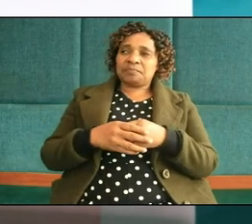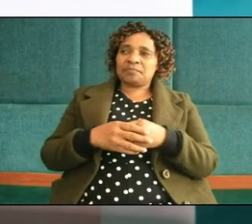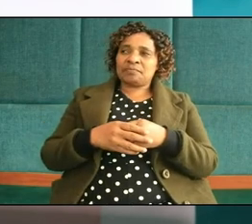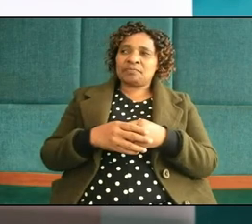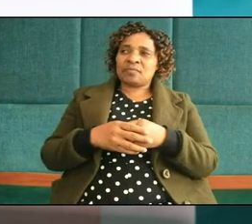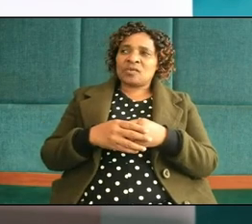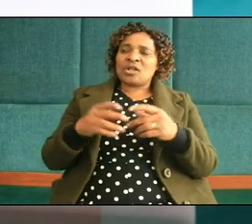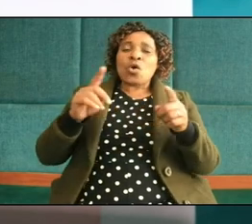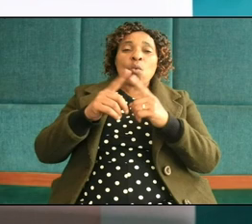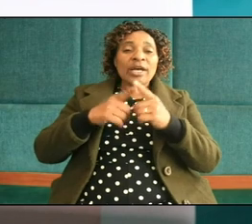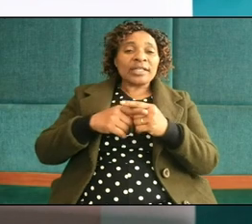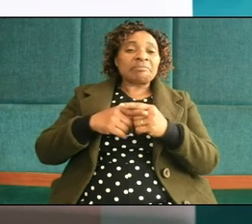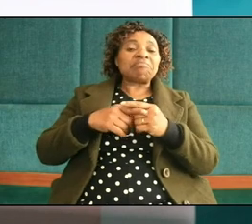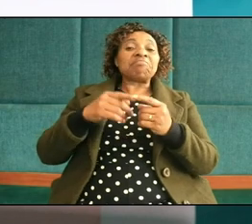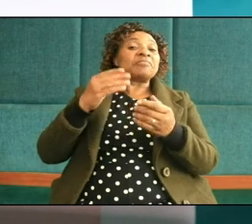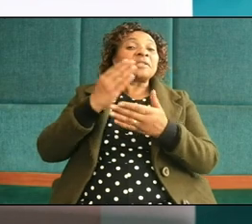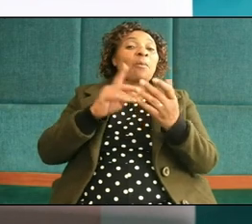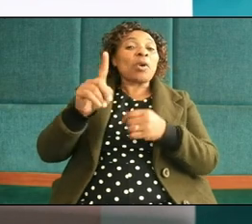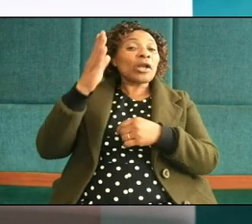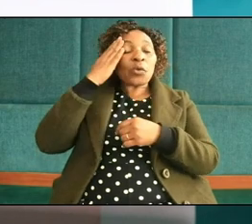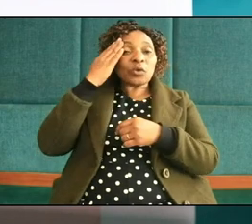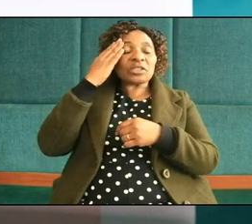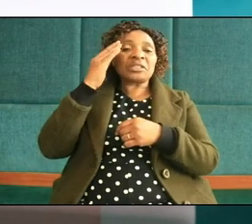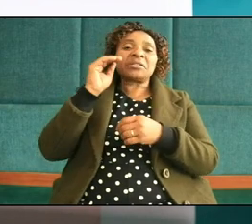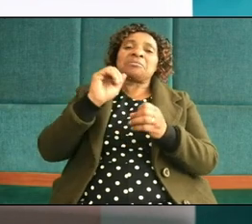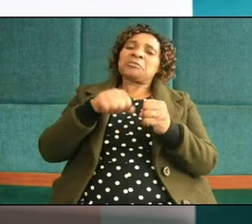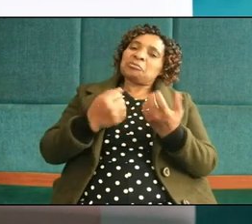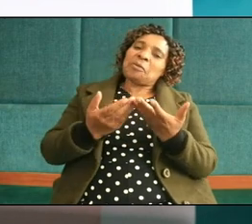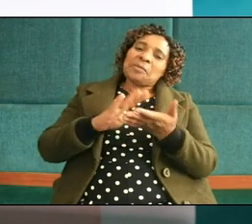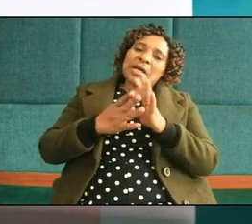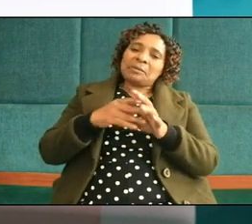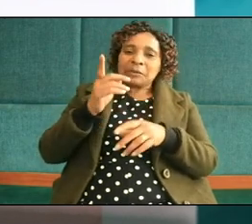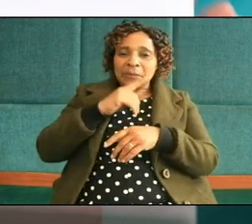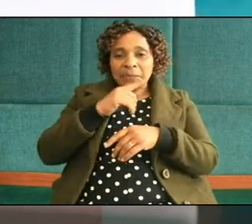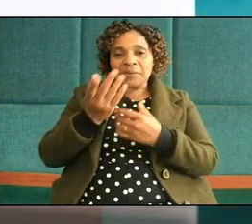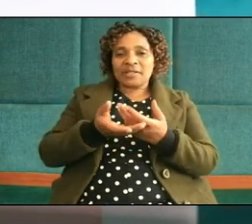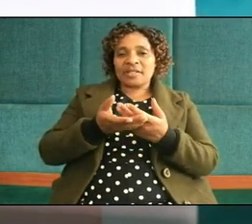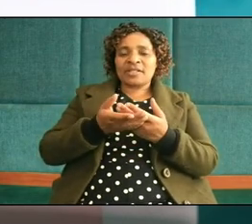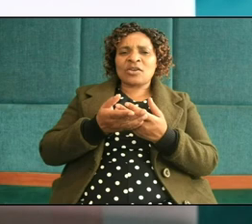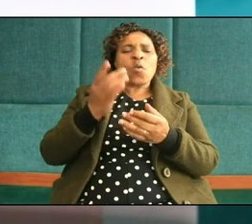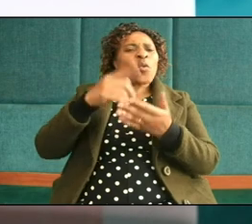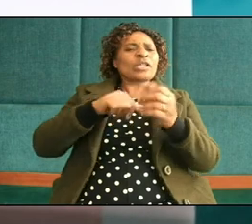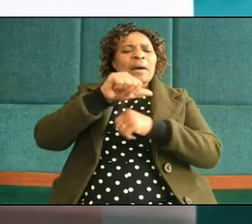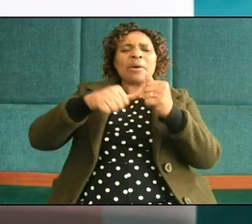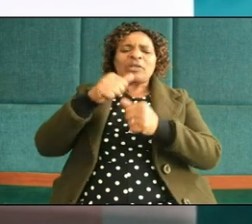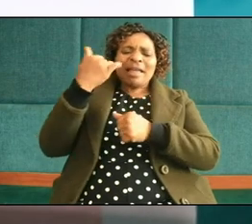and when she knows it she's already abused what about that young lady